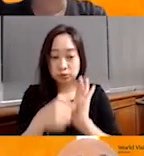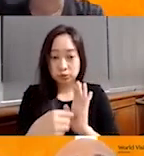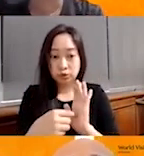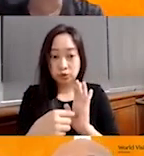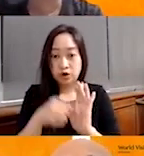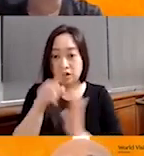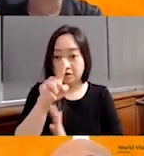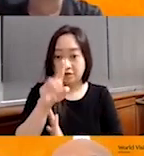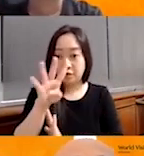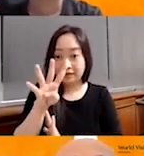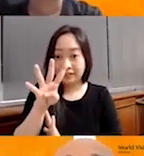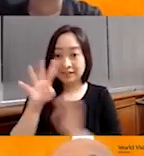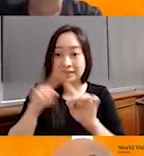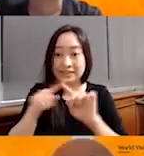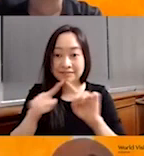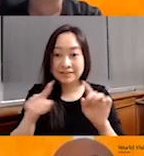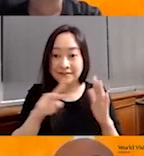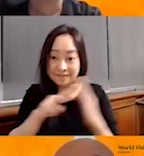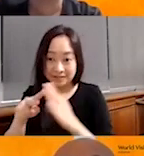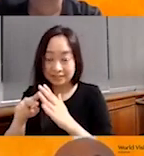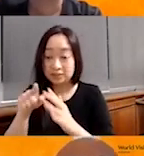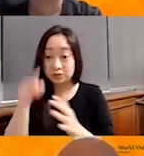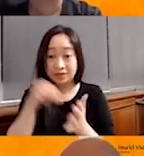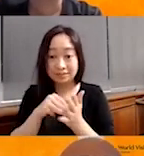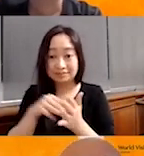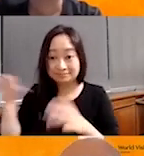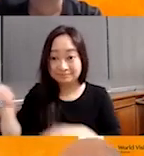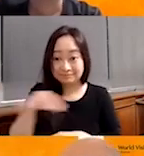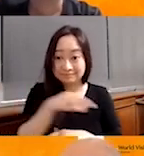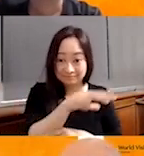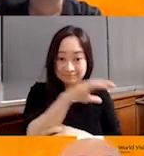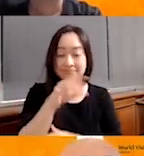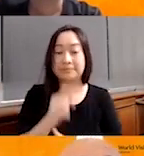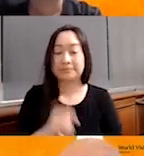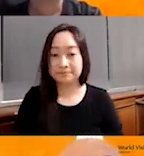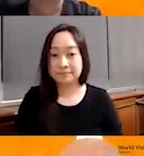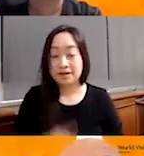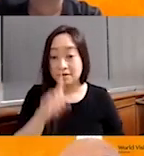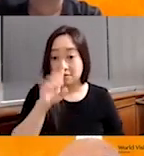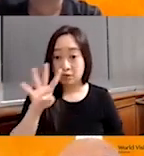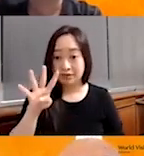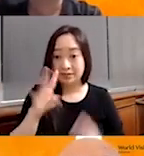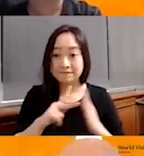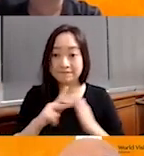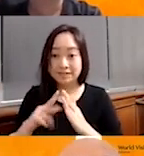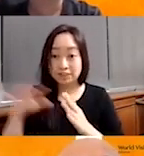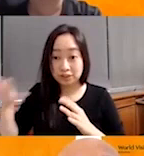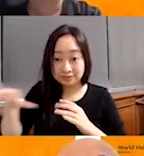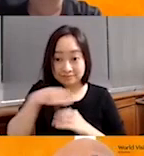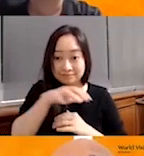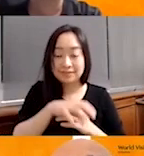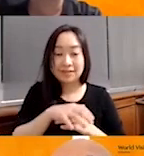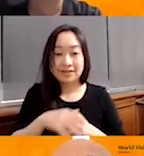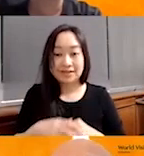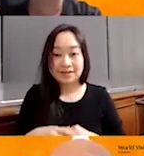14 villages that you already mentioned, Lillian. These 14 villages are in